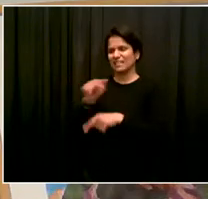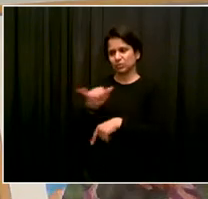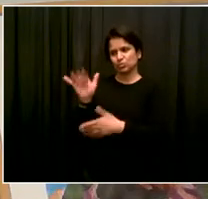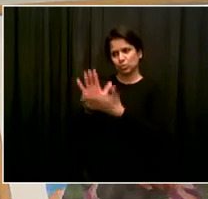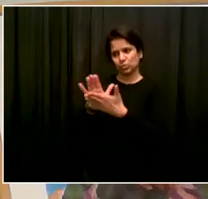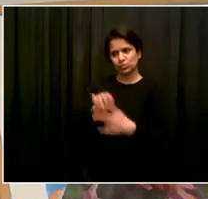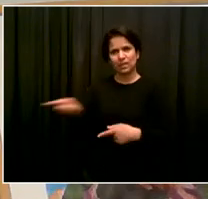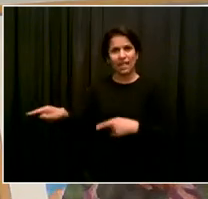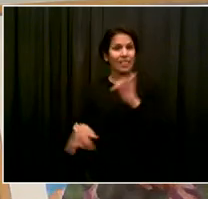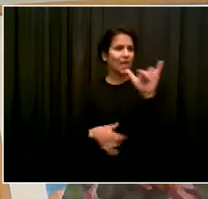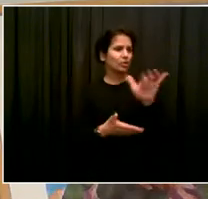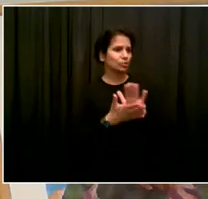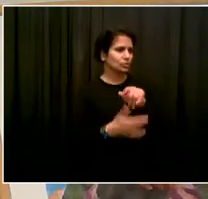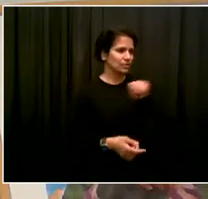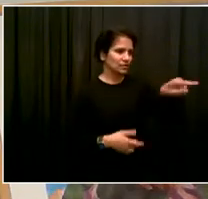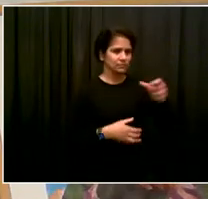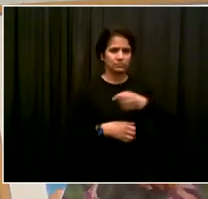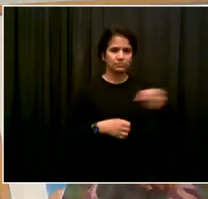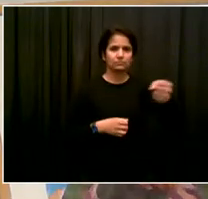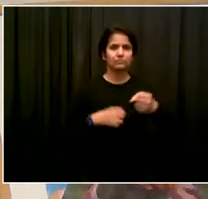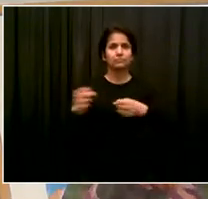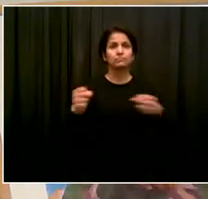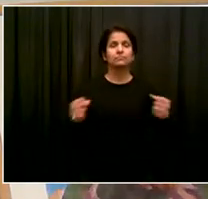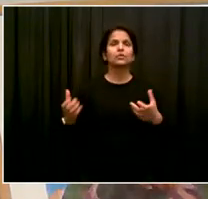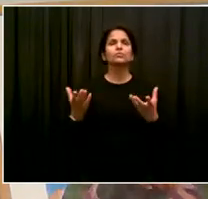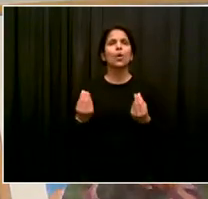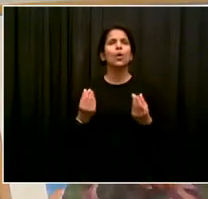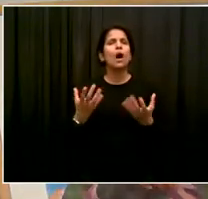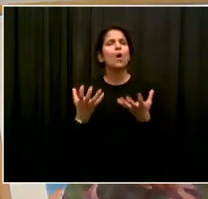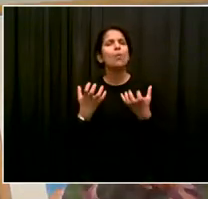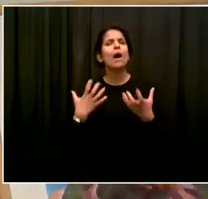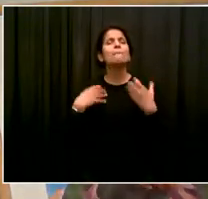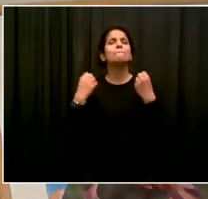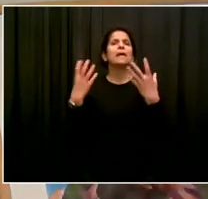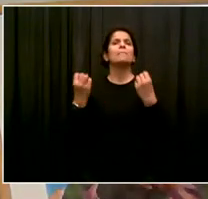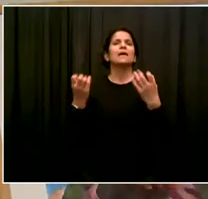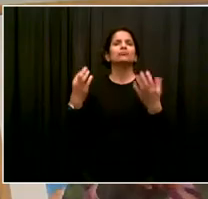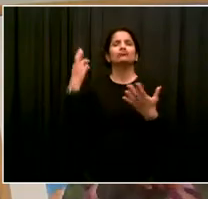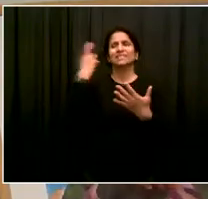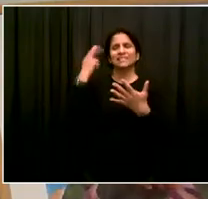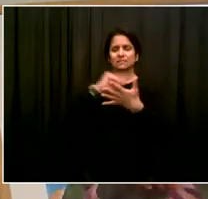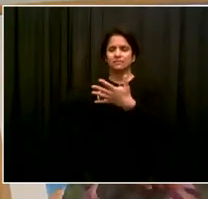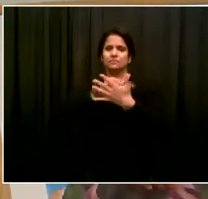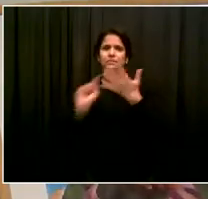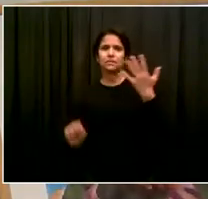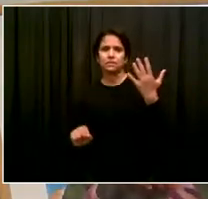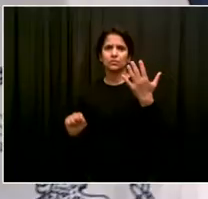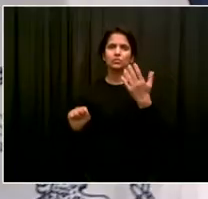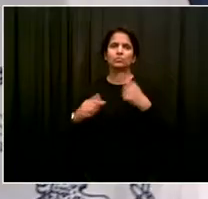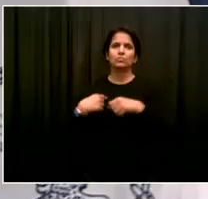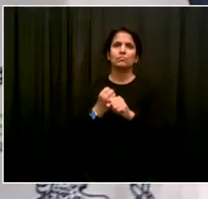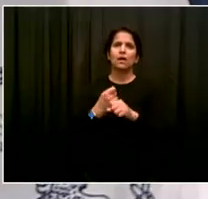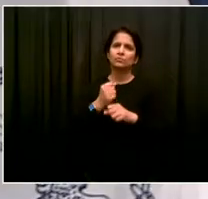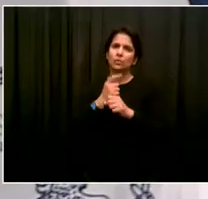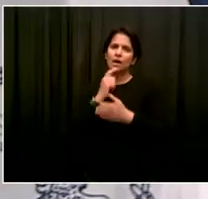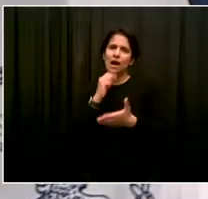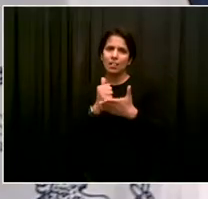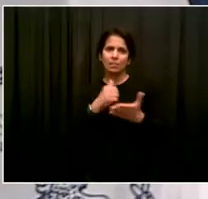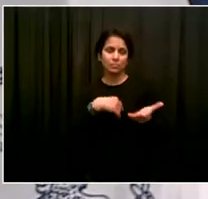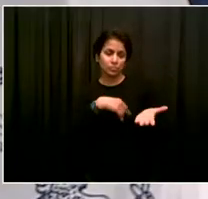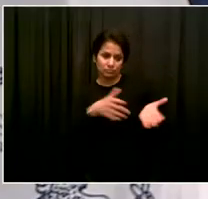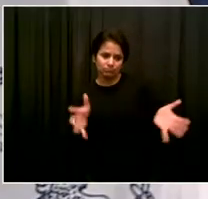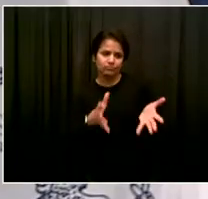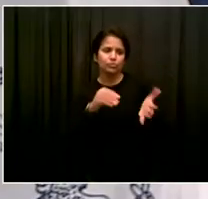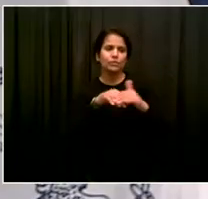more information to come on that. Thank you very much. Go ahead, Jessica. Okay, great. Thanks. And this is from my colleague, Jake.